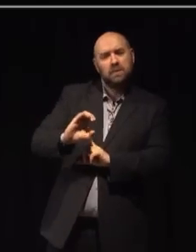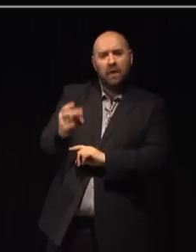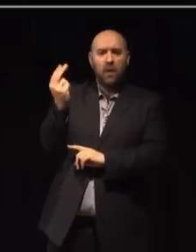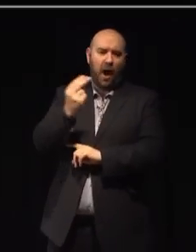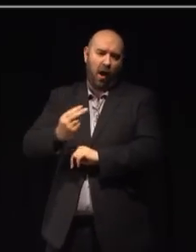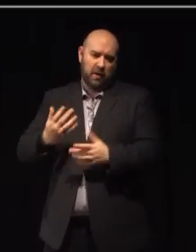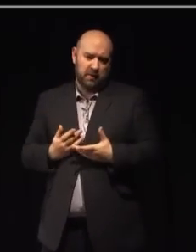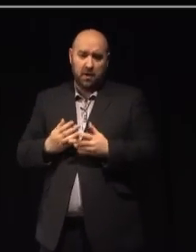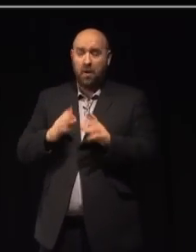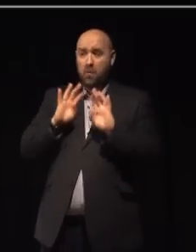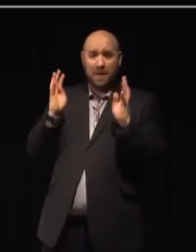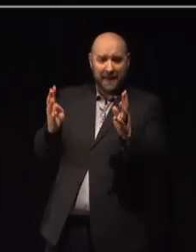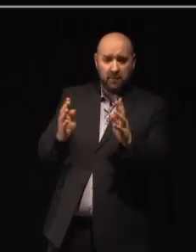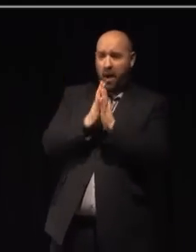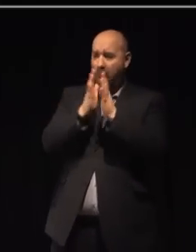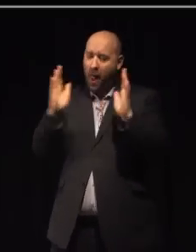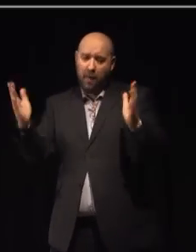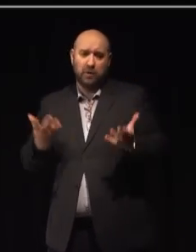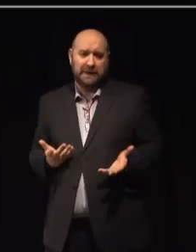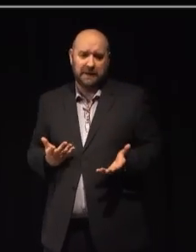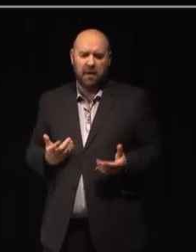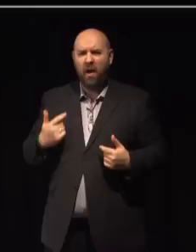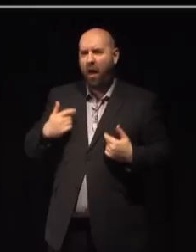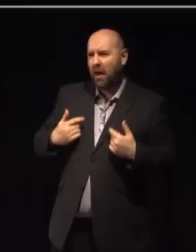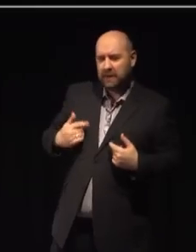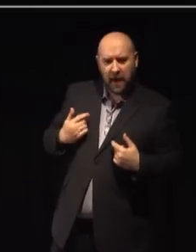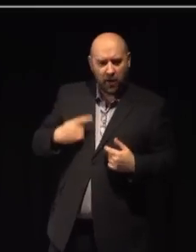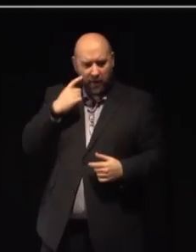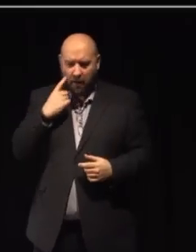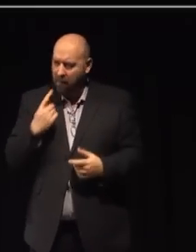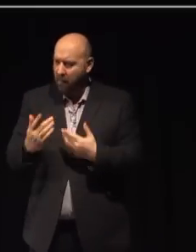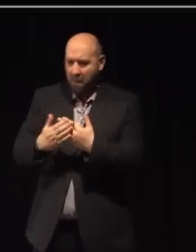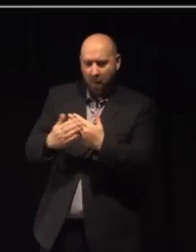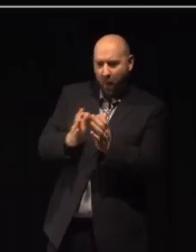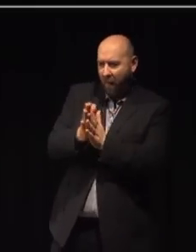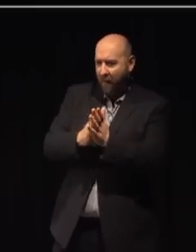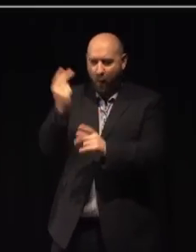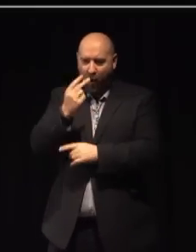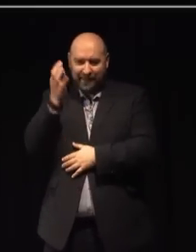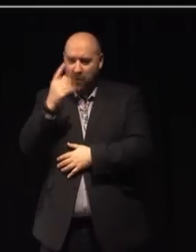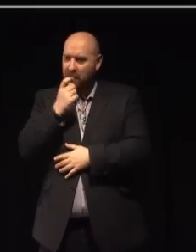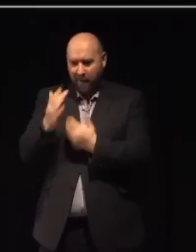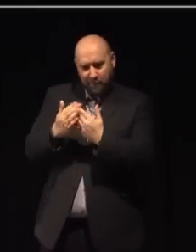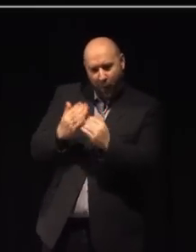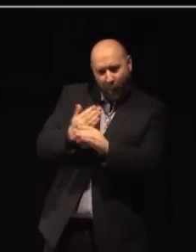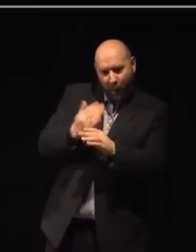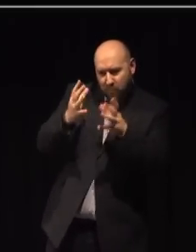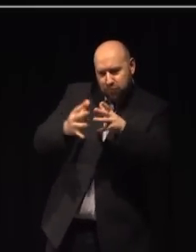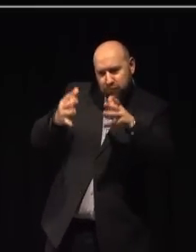and in libraries. I'm excited to think what more the Arts Council can do to extend this work.